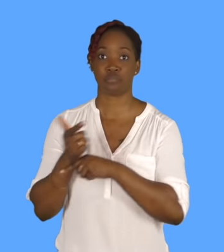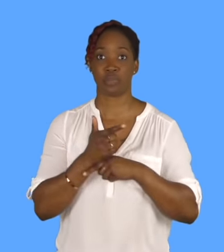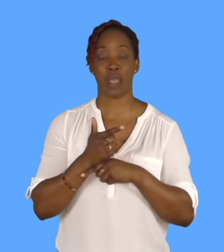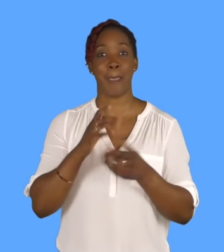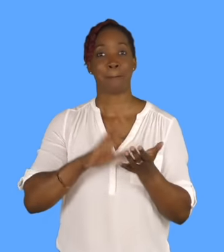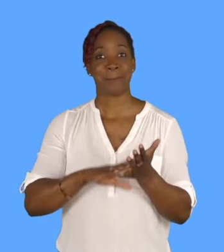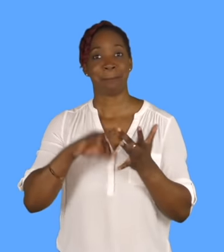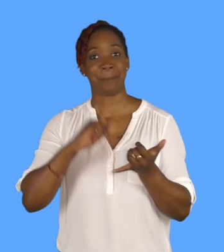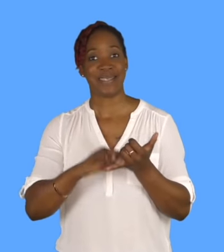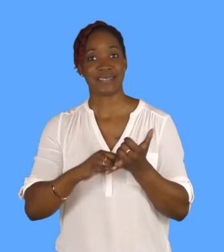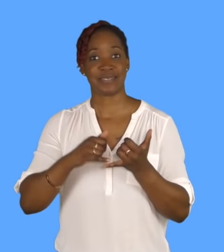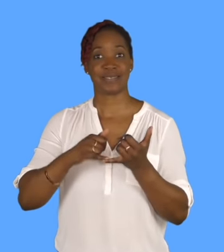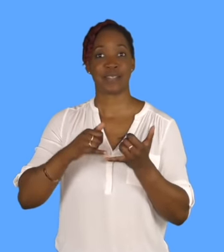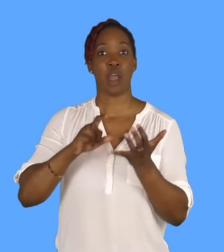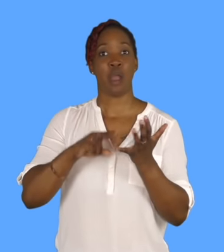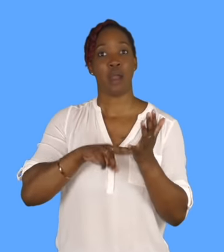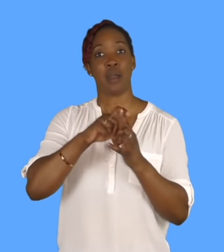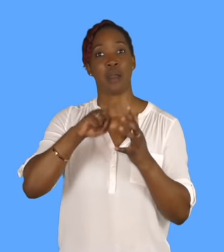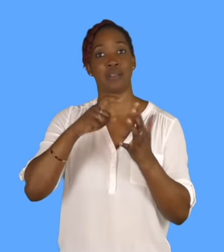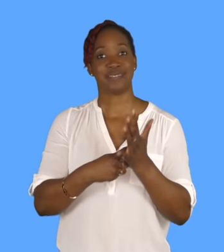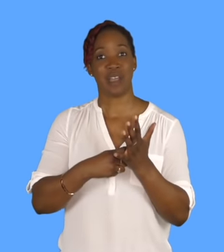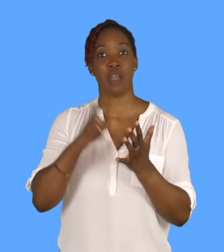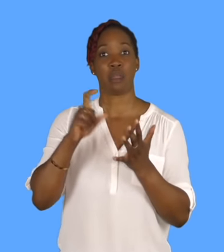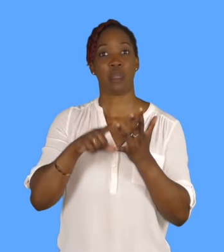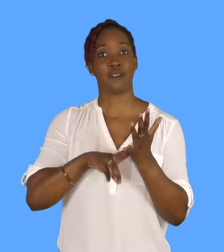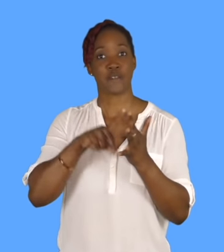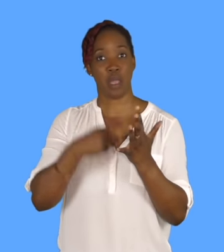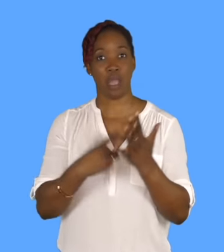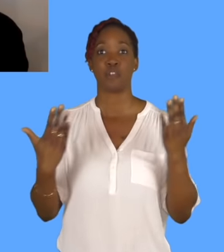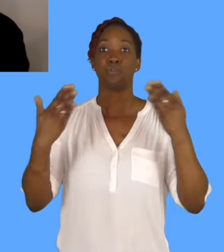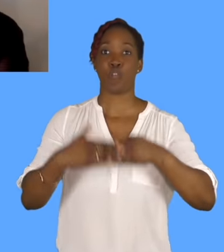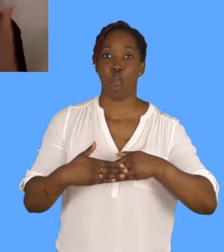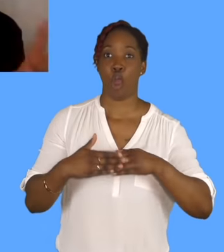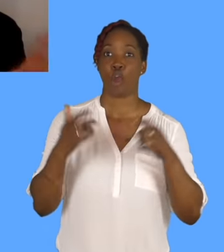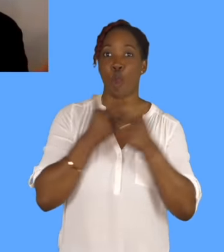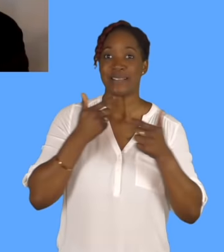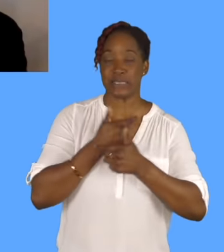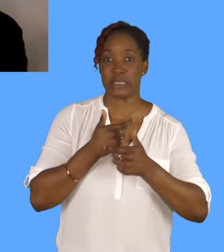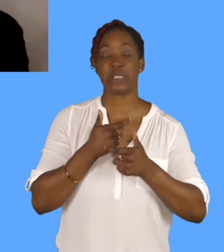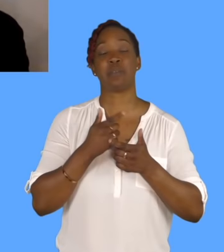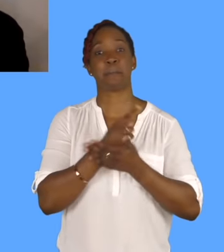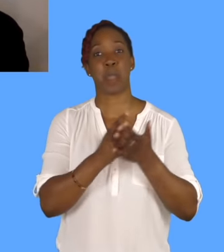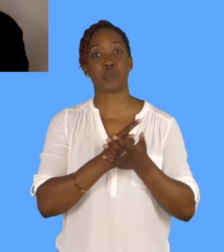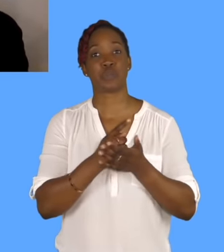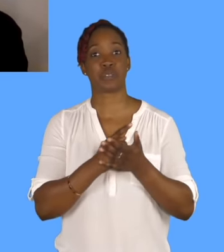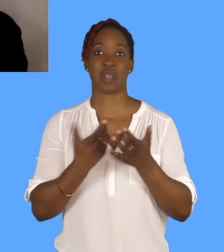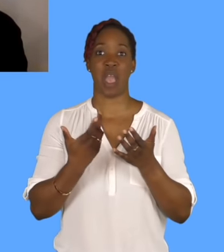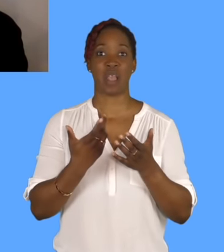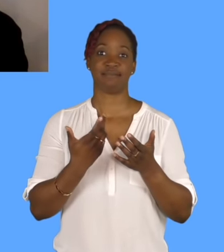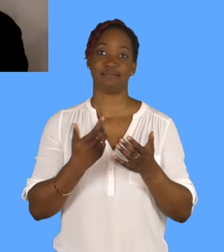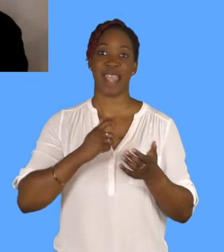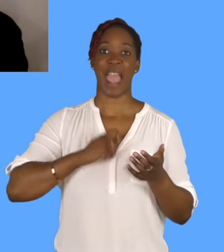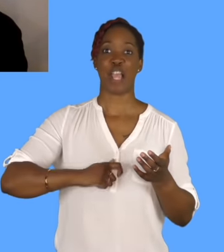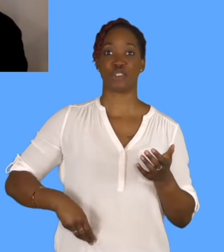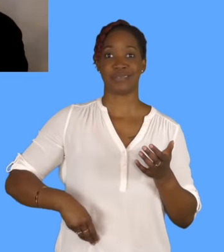a dark comedy, and it's about an agent who's undercover, then